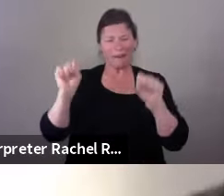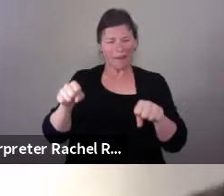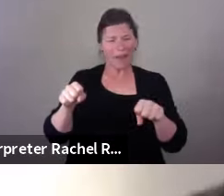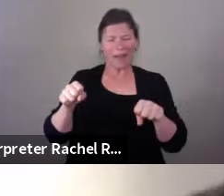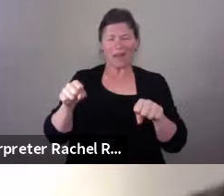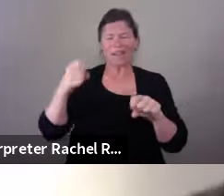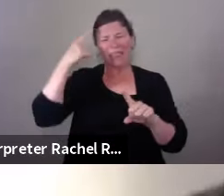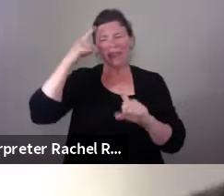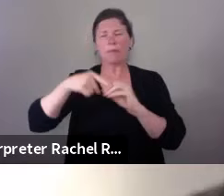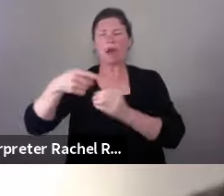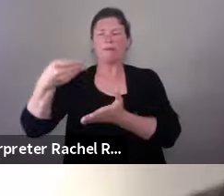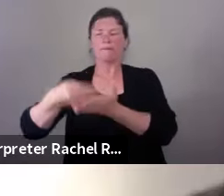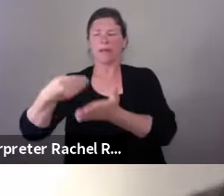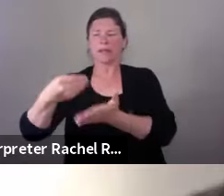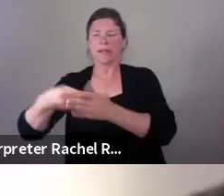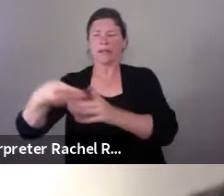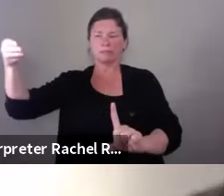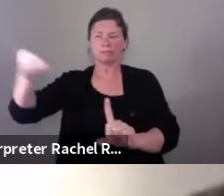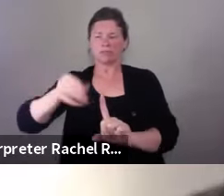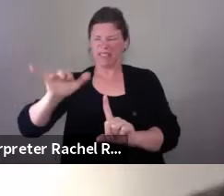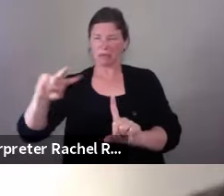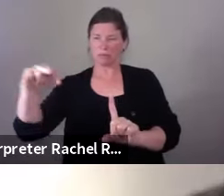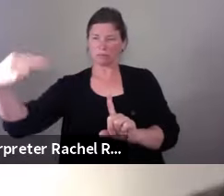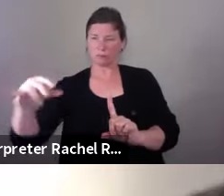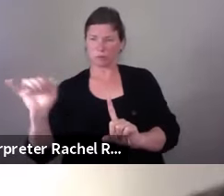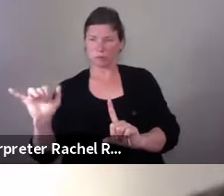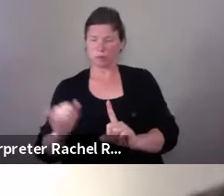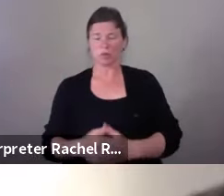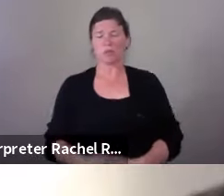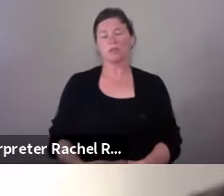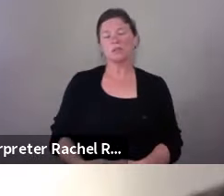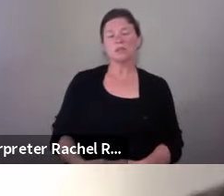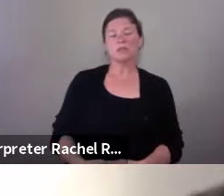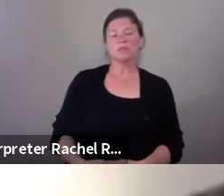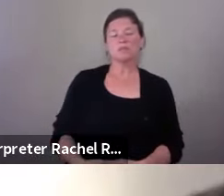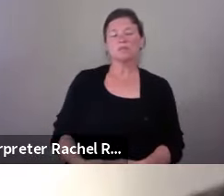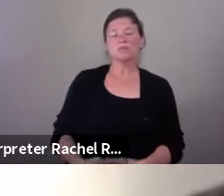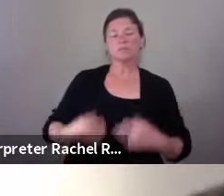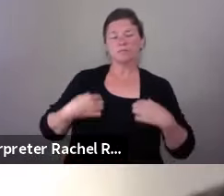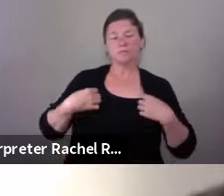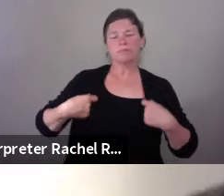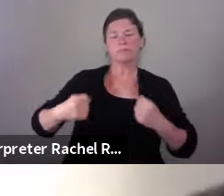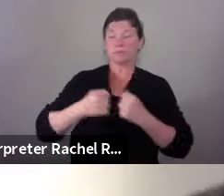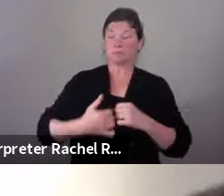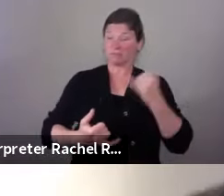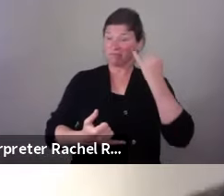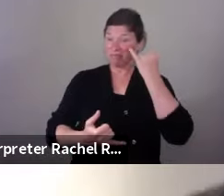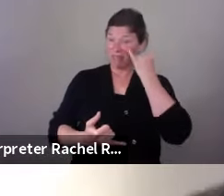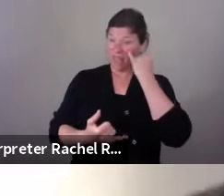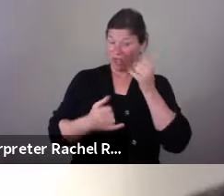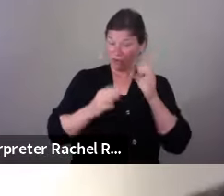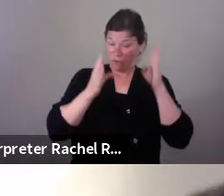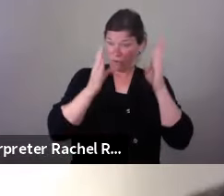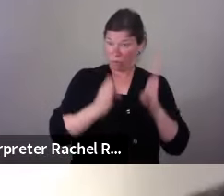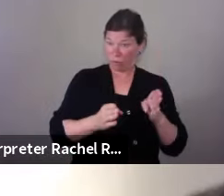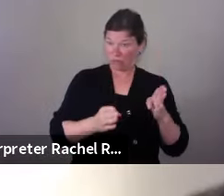Because everything that we do need when we are experiencing a challenge of some